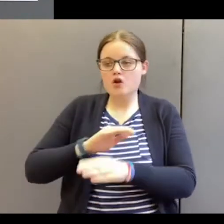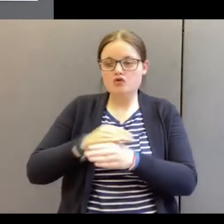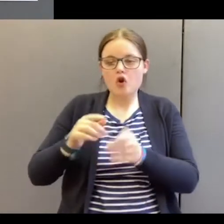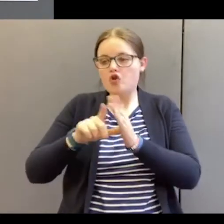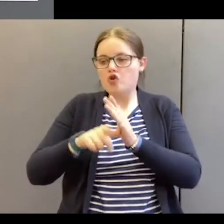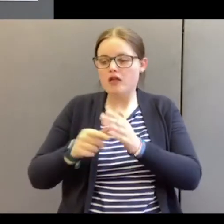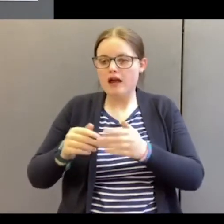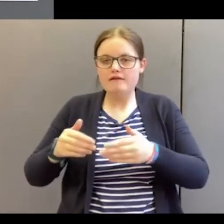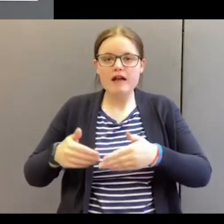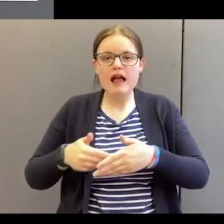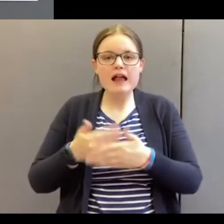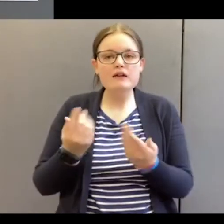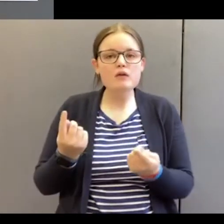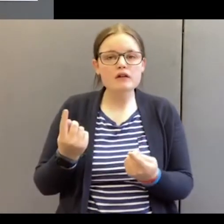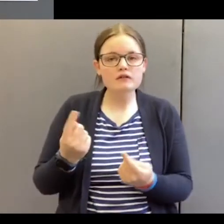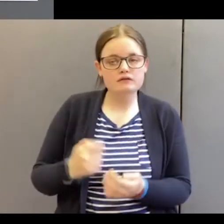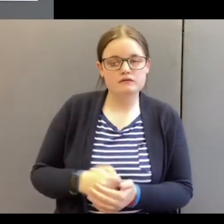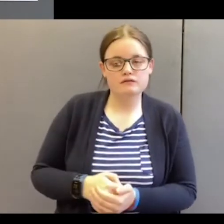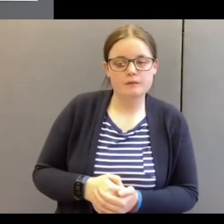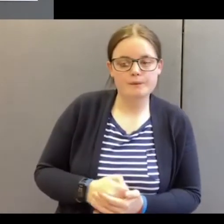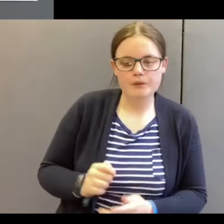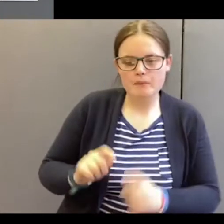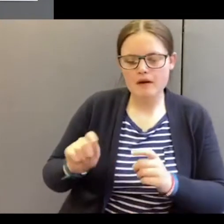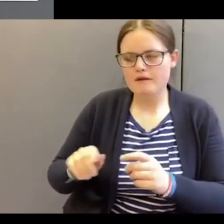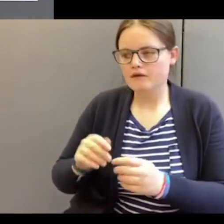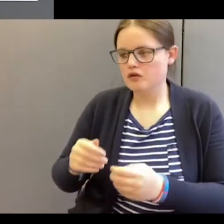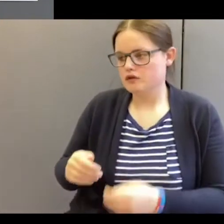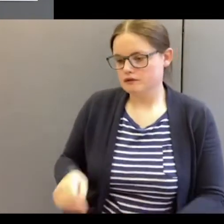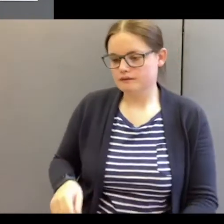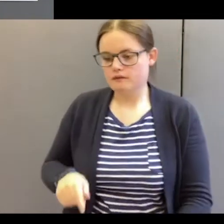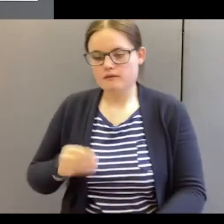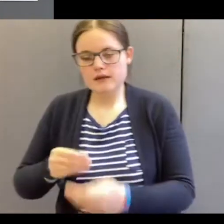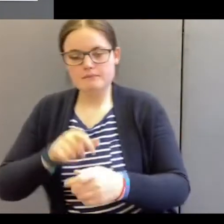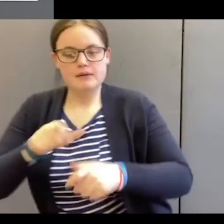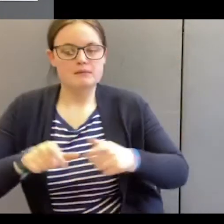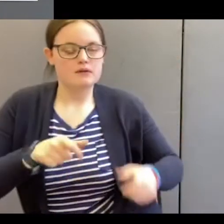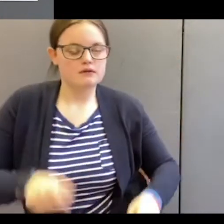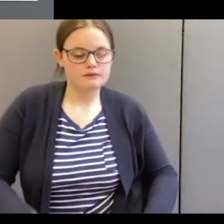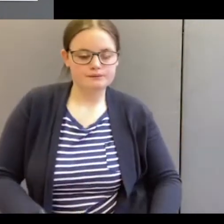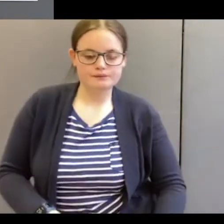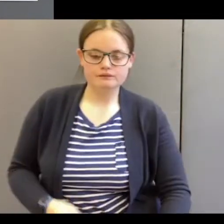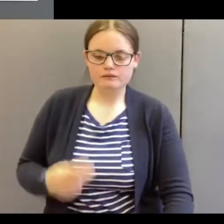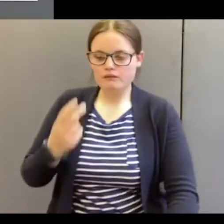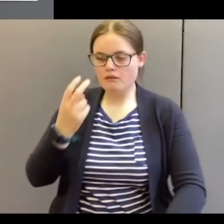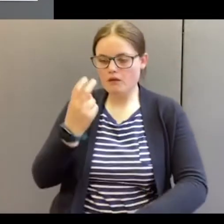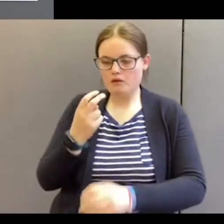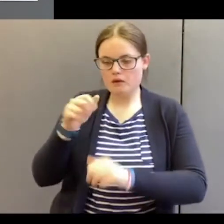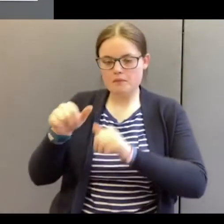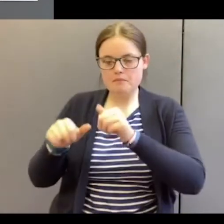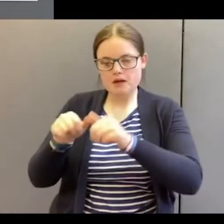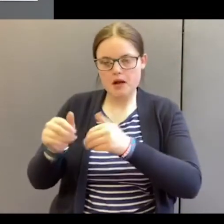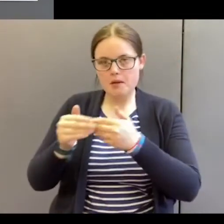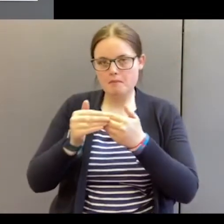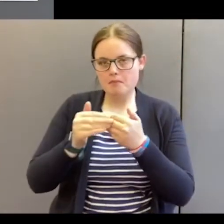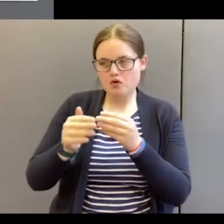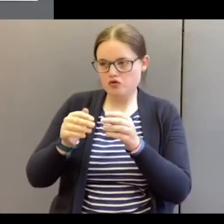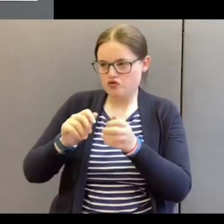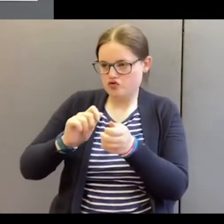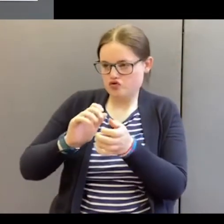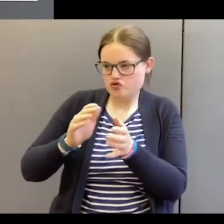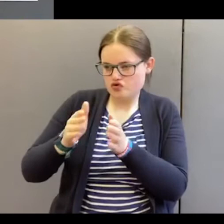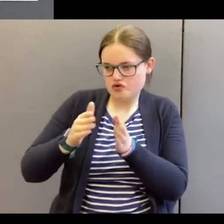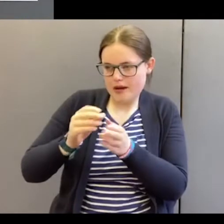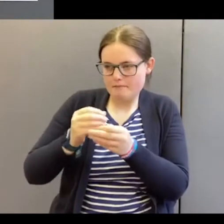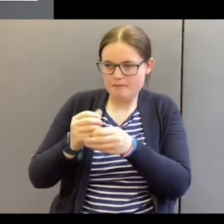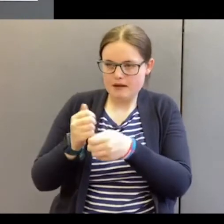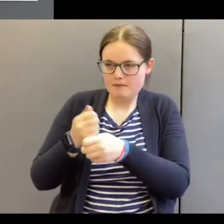late for anyone. But for the majority, the older you get, the more shaped you've become,